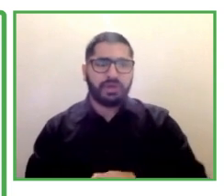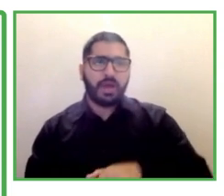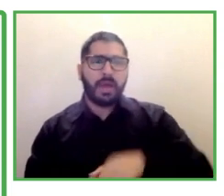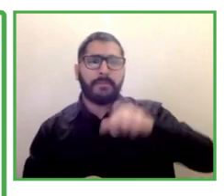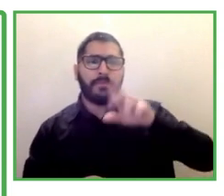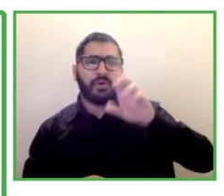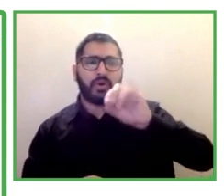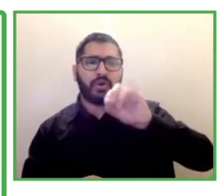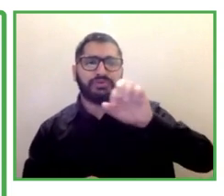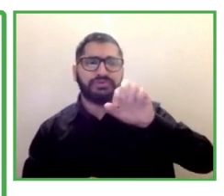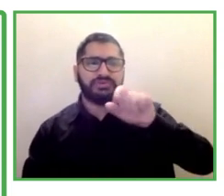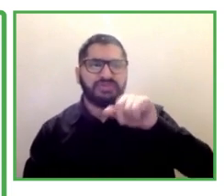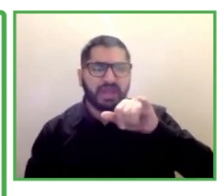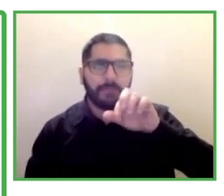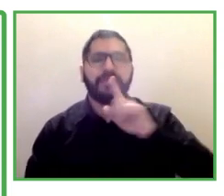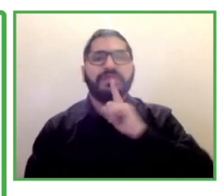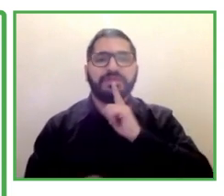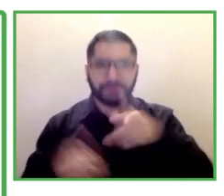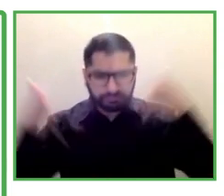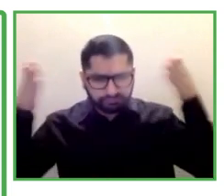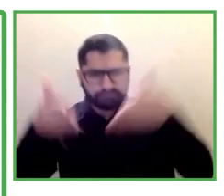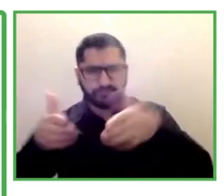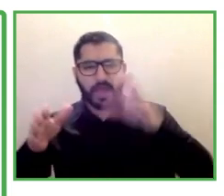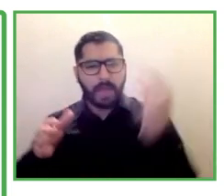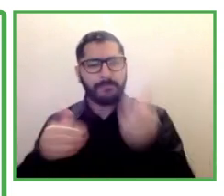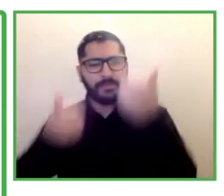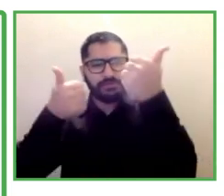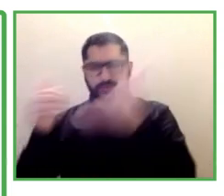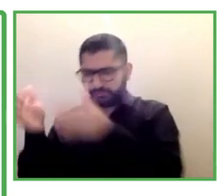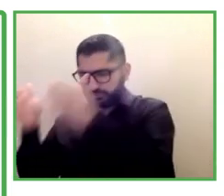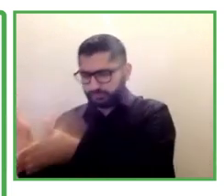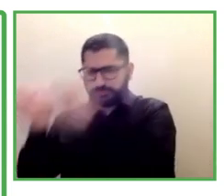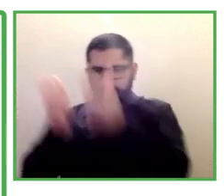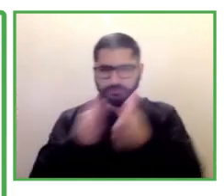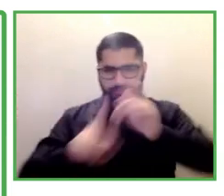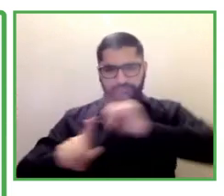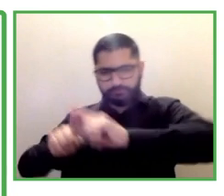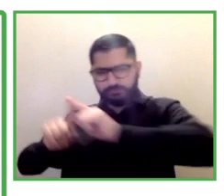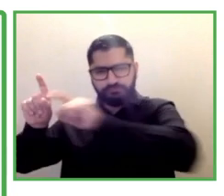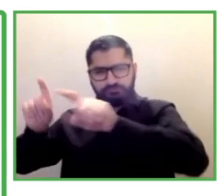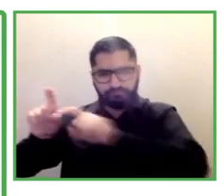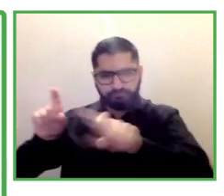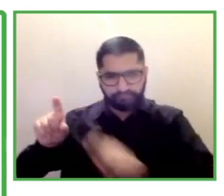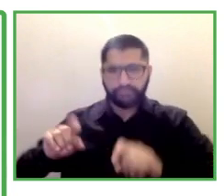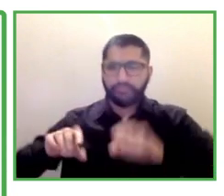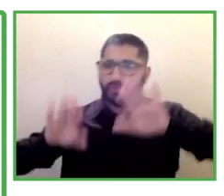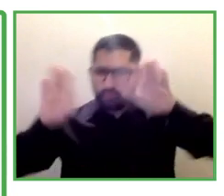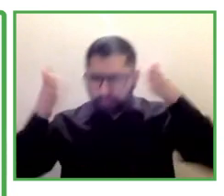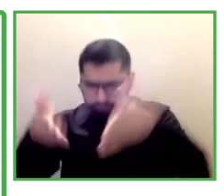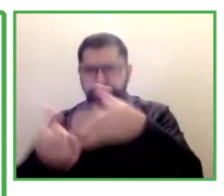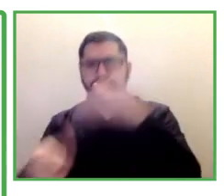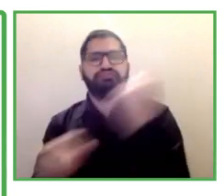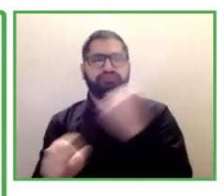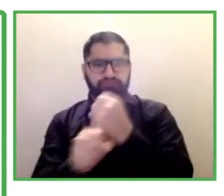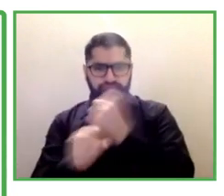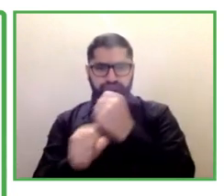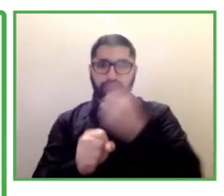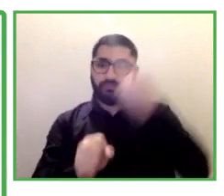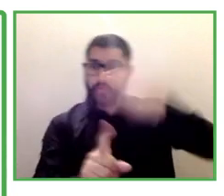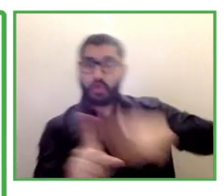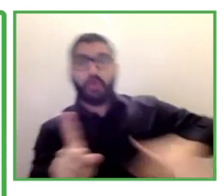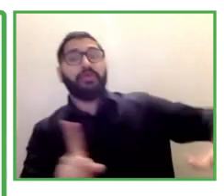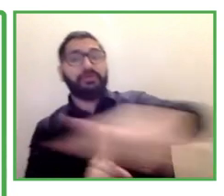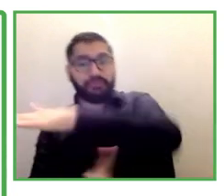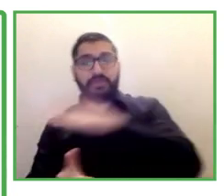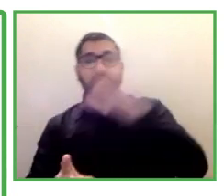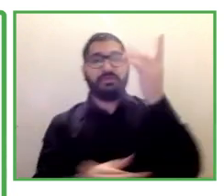are working with individuals in a group setting and we are working five days a week for six weeks. So we have an